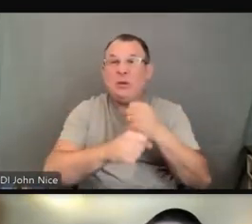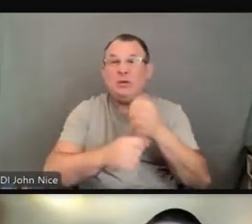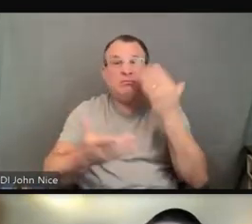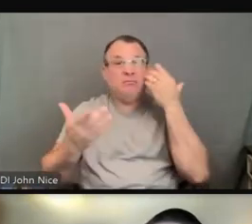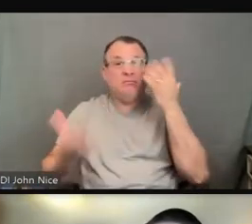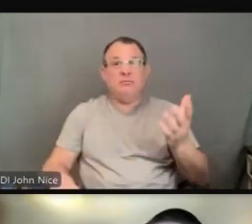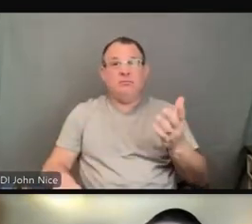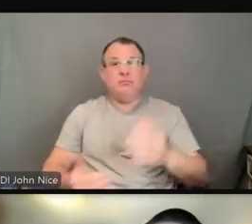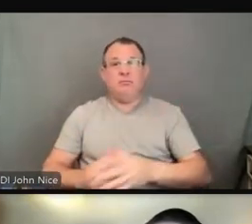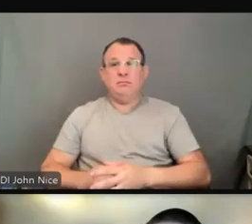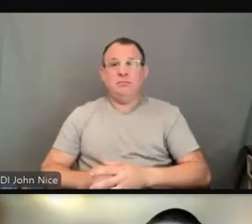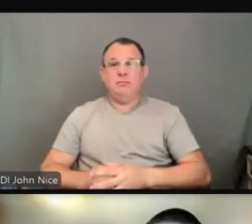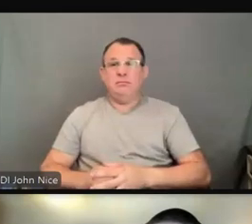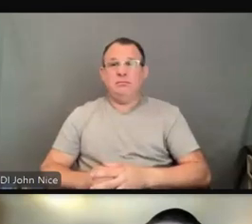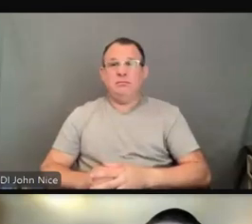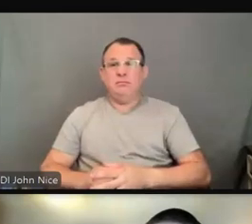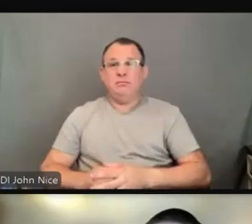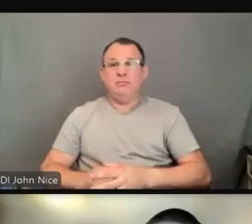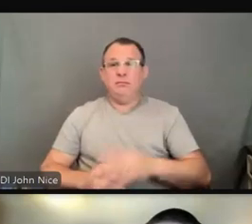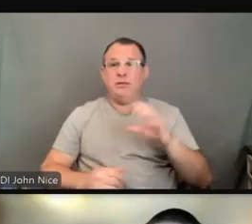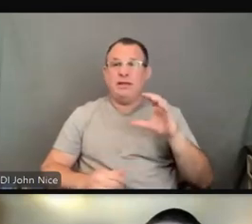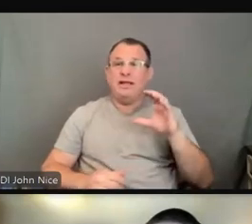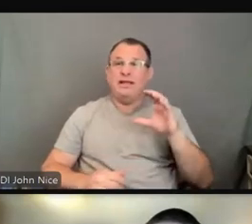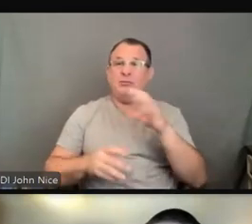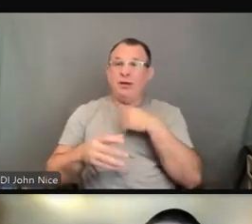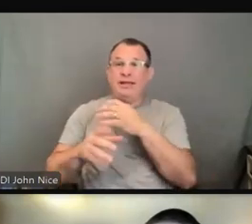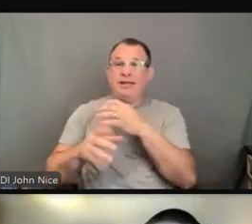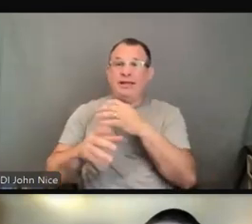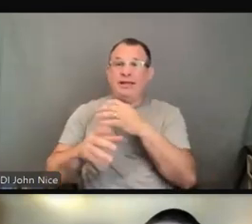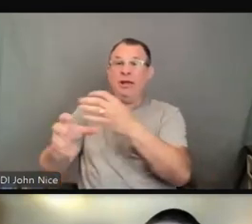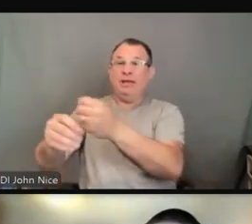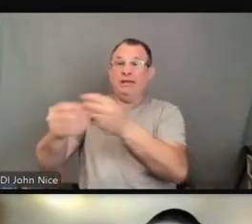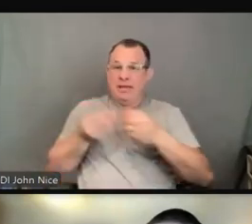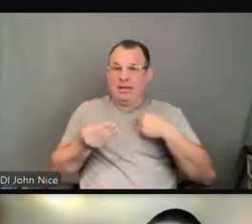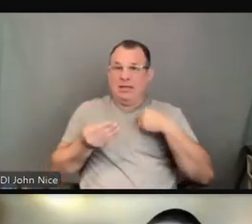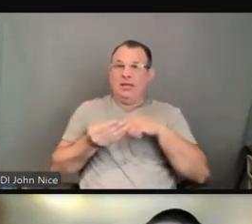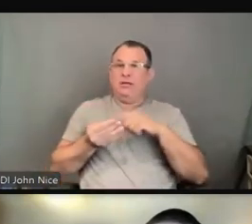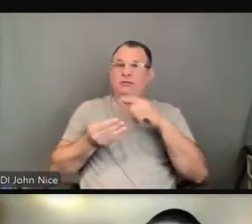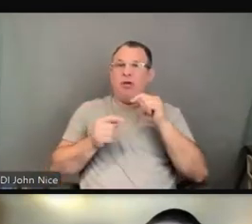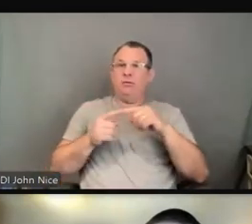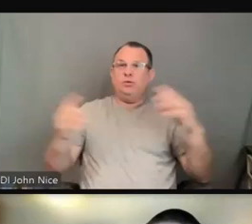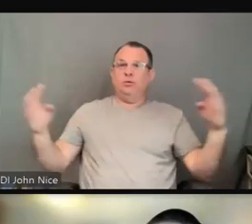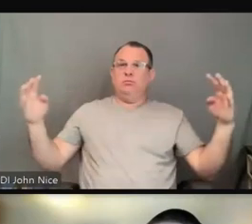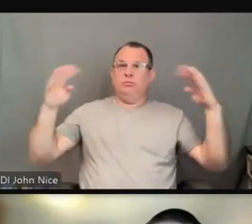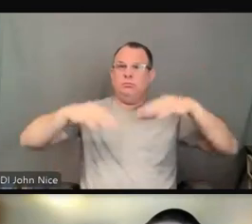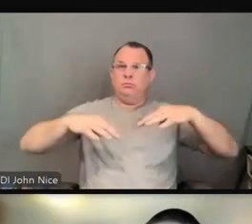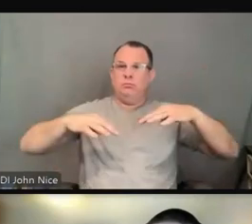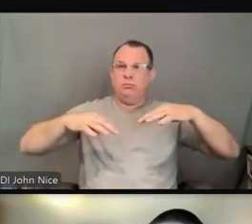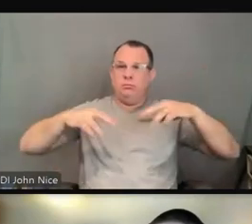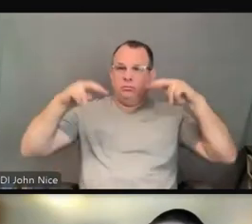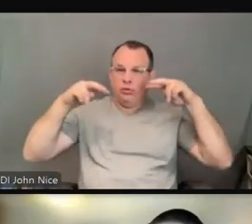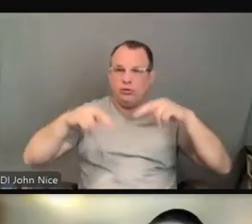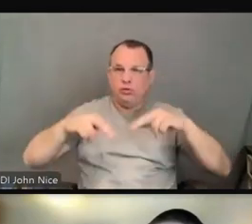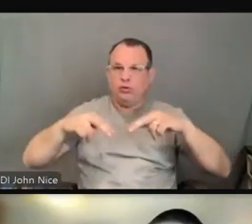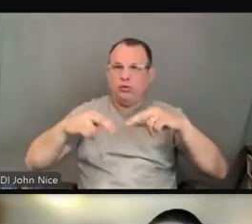when we triage a case is we try to look at the particular instances, and we